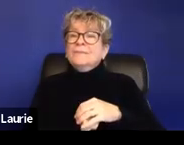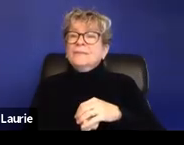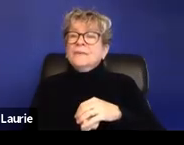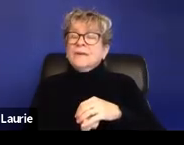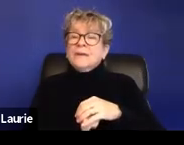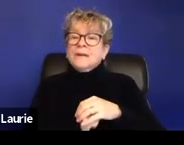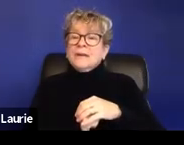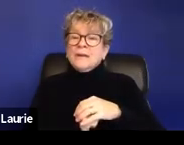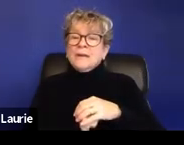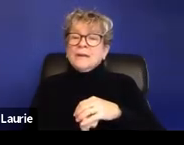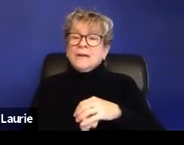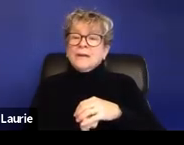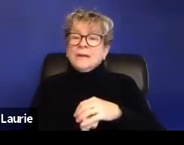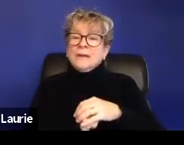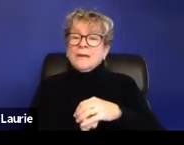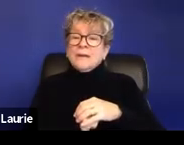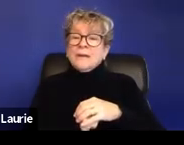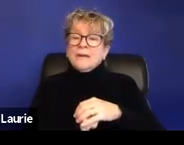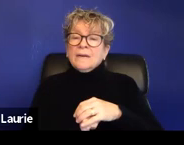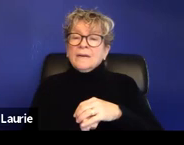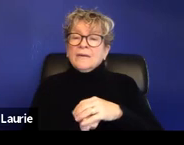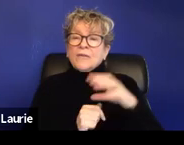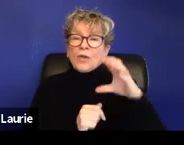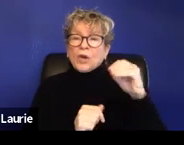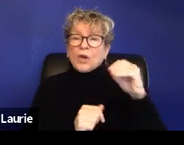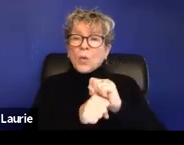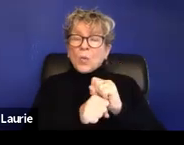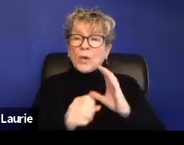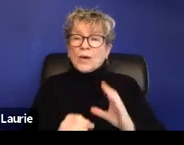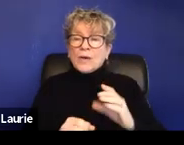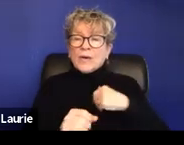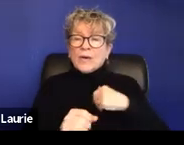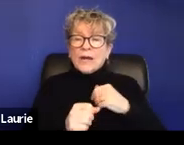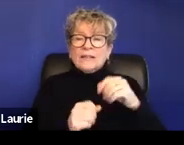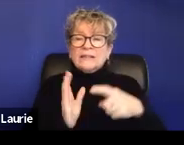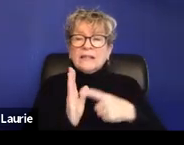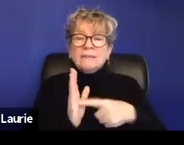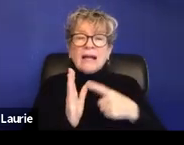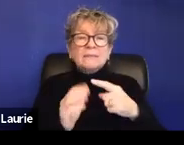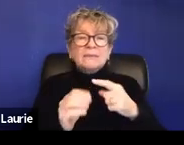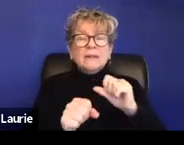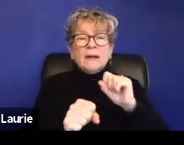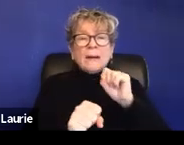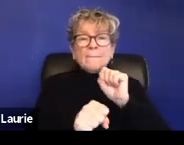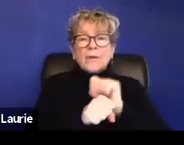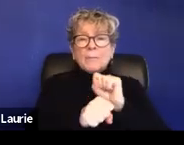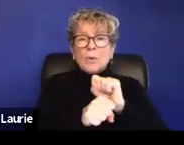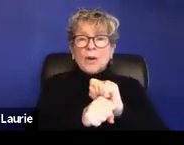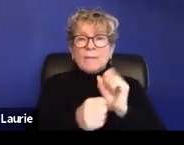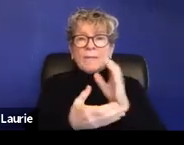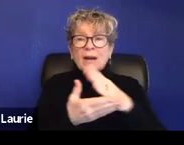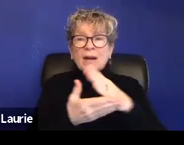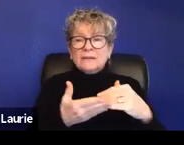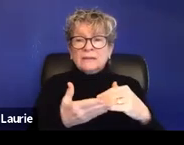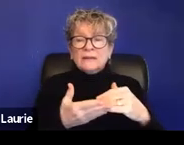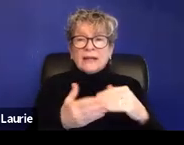um, you know, it was at a work conference. Sometimes the employment aspect is really,